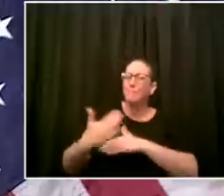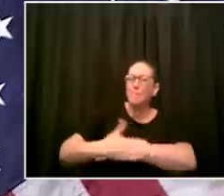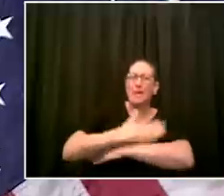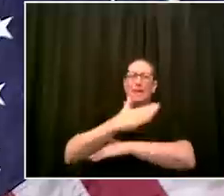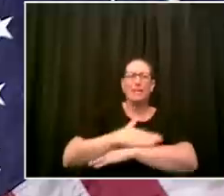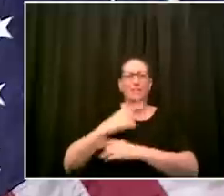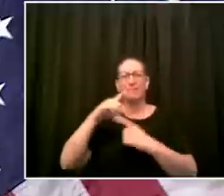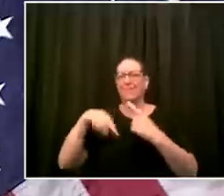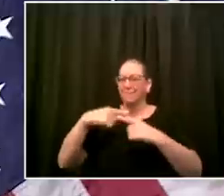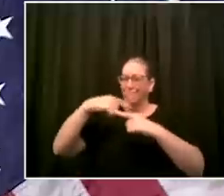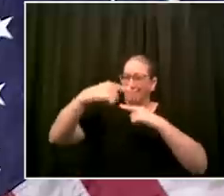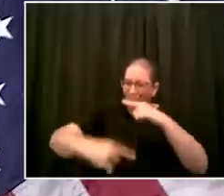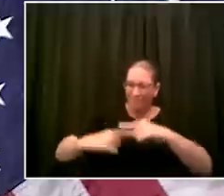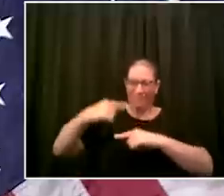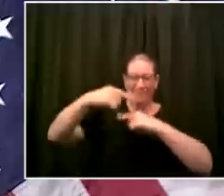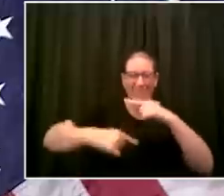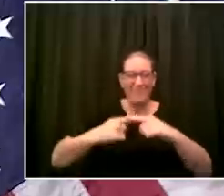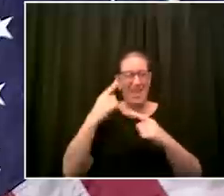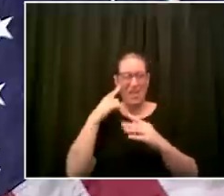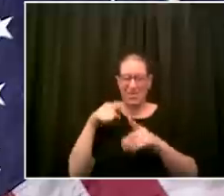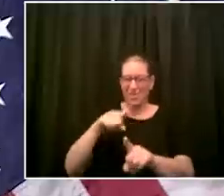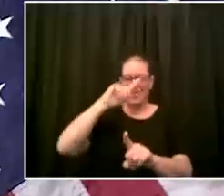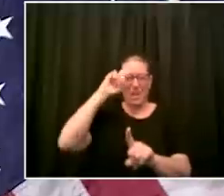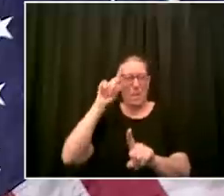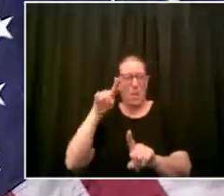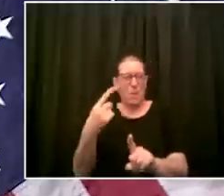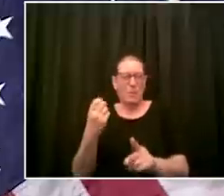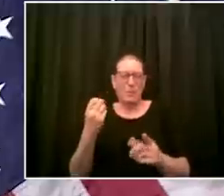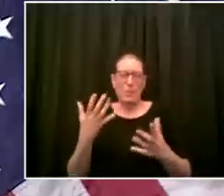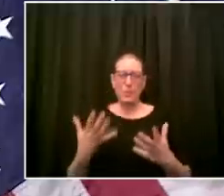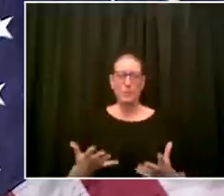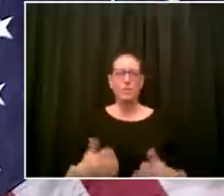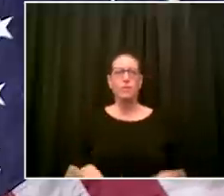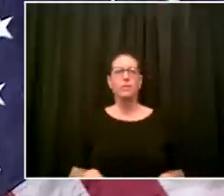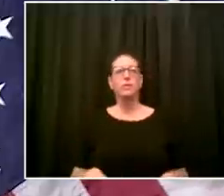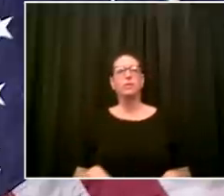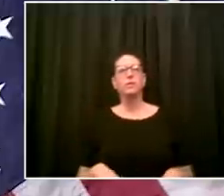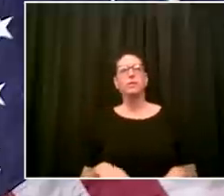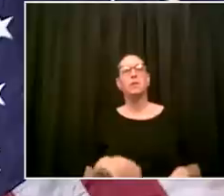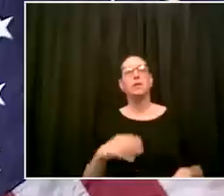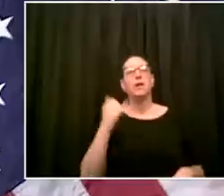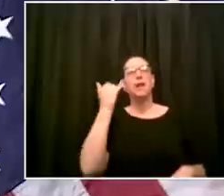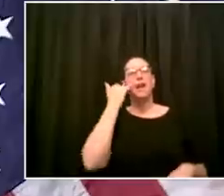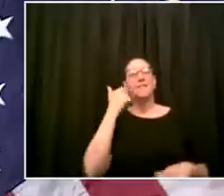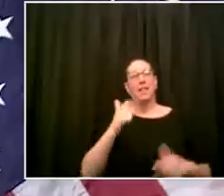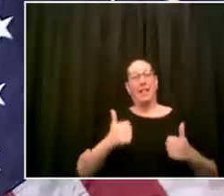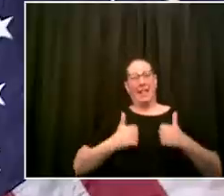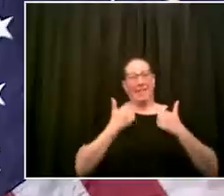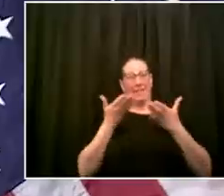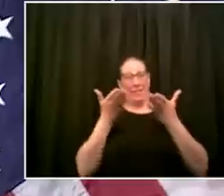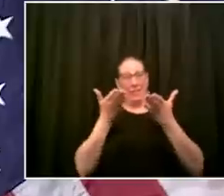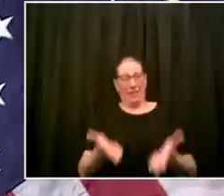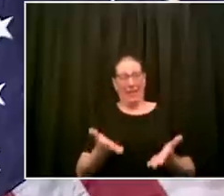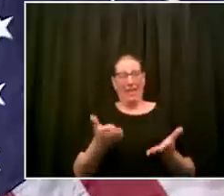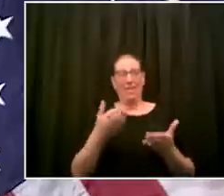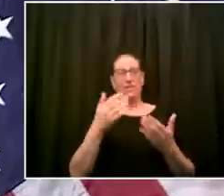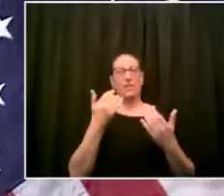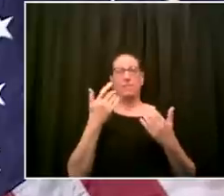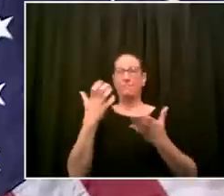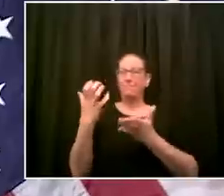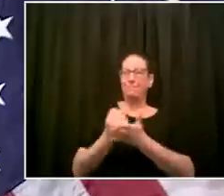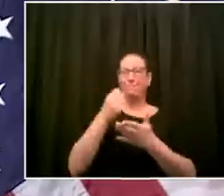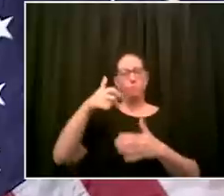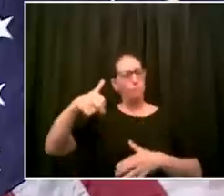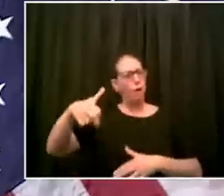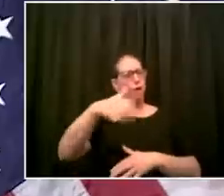not beach season like normal so don't go to the beach if you live in the surrounding communities you know and you're used to just going for a walk on the beach that's